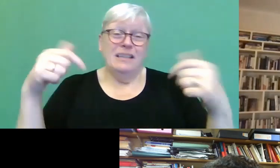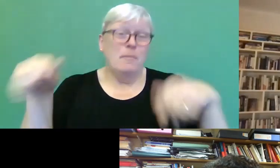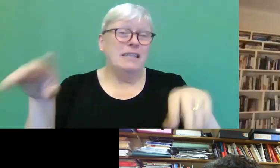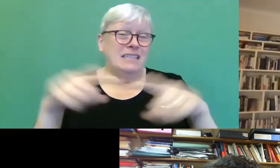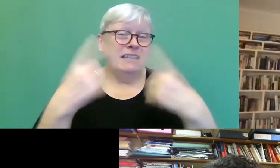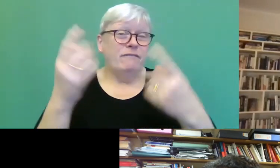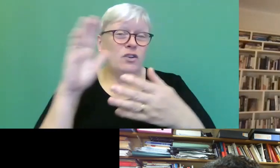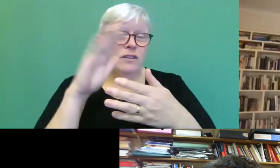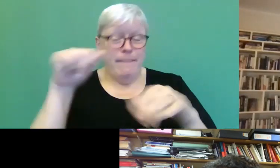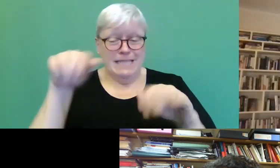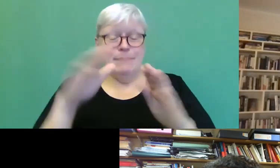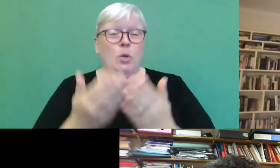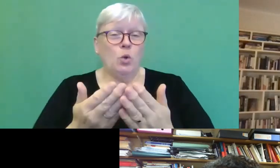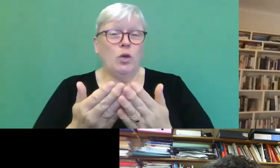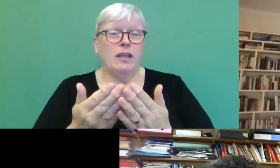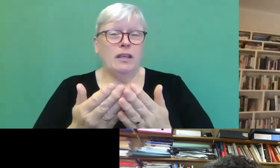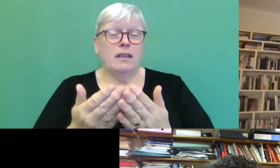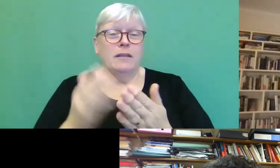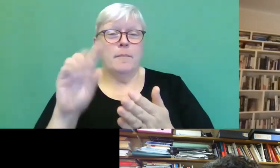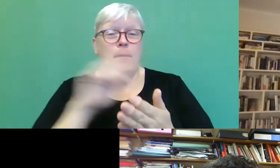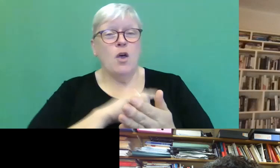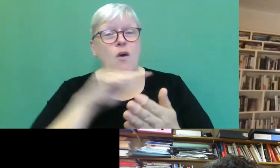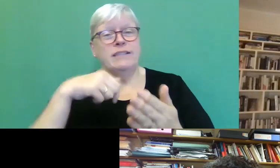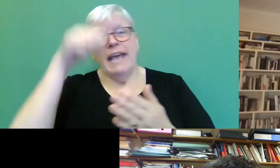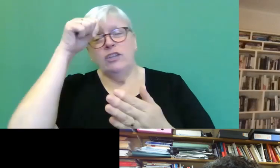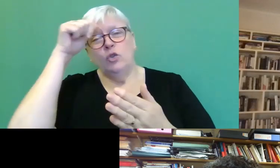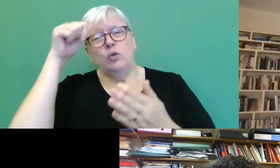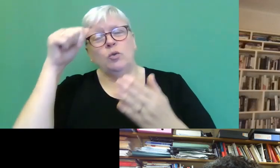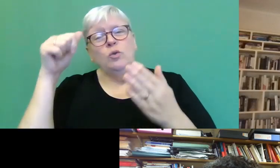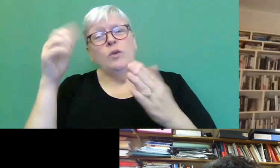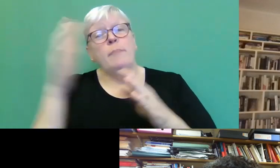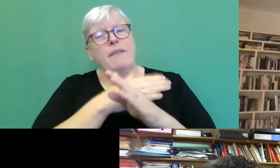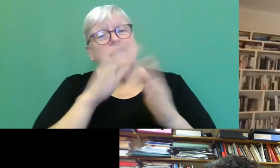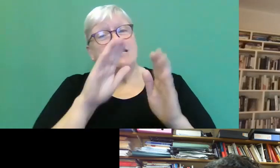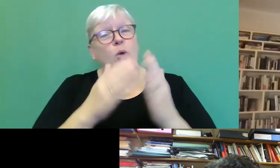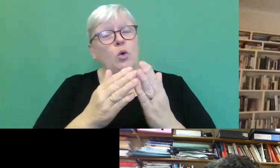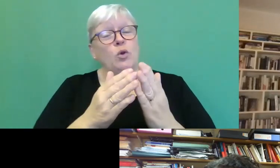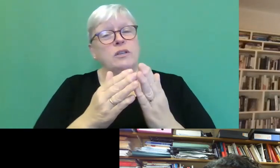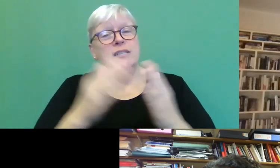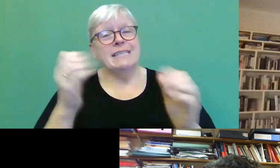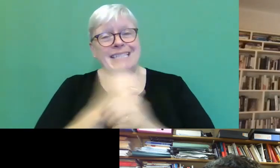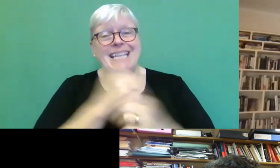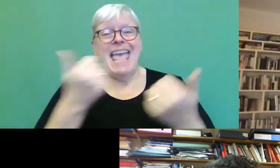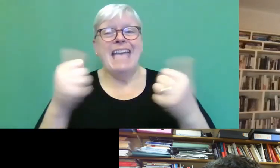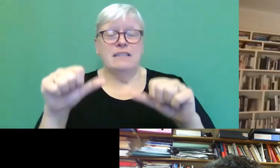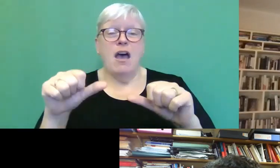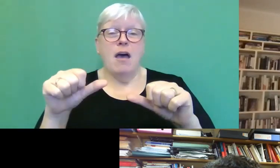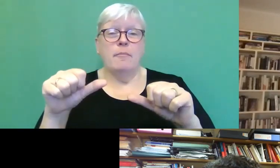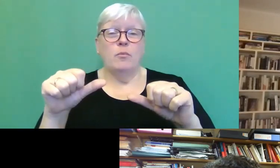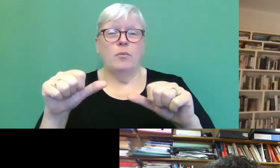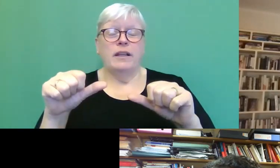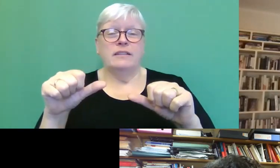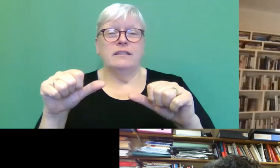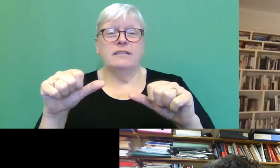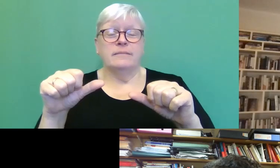and the way that it came out because I knew, so, but with previous books, I did end up with a fairly tight first